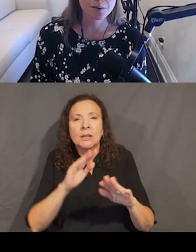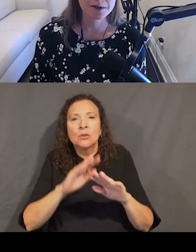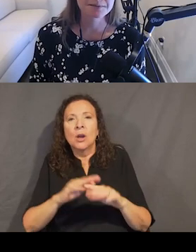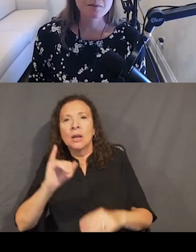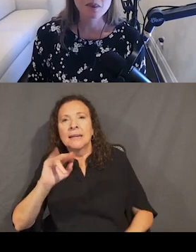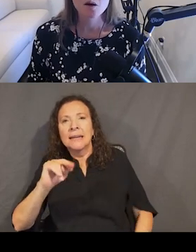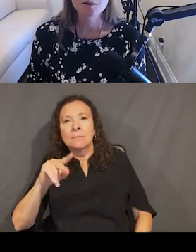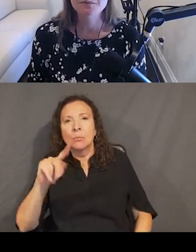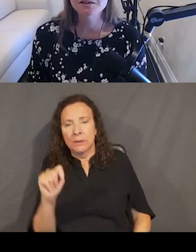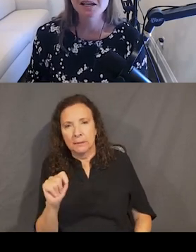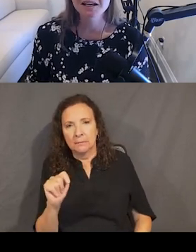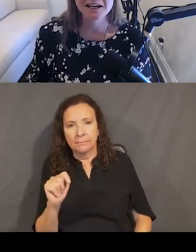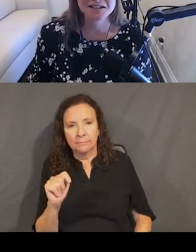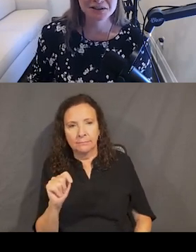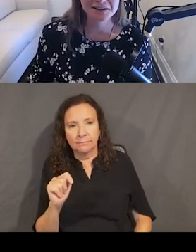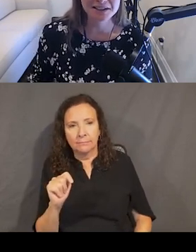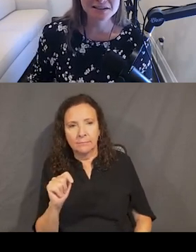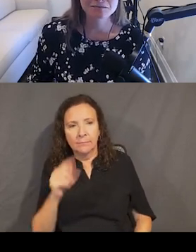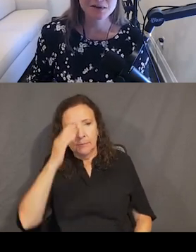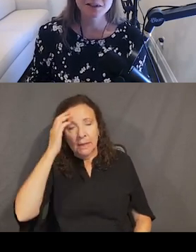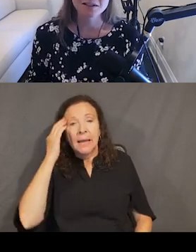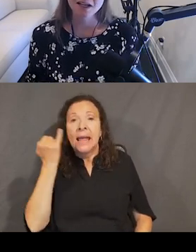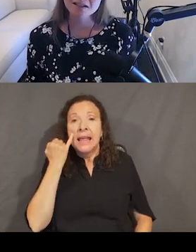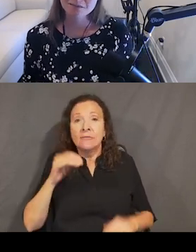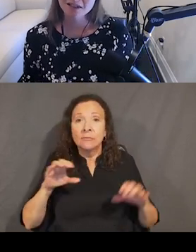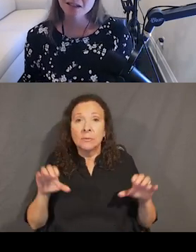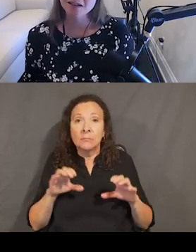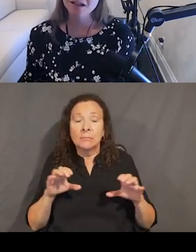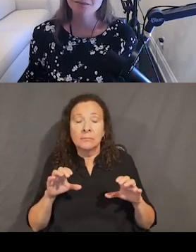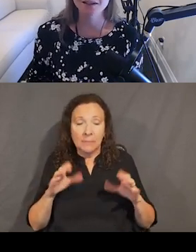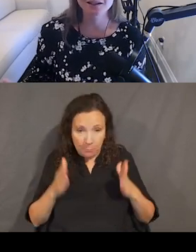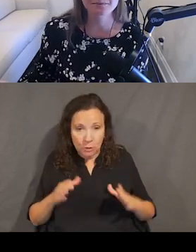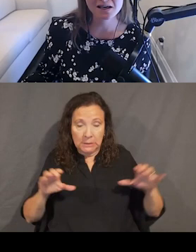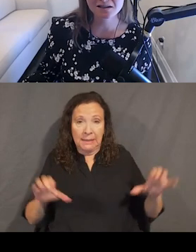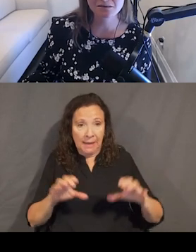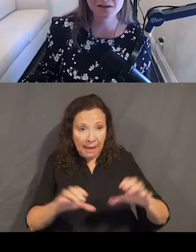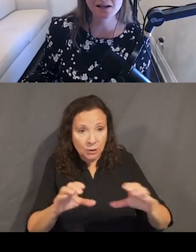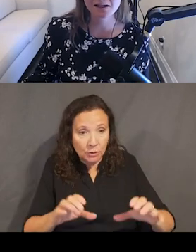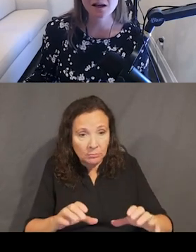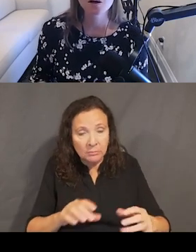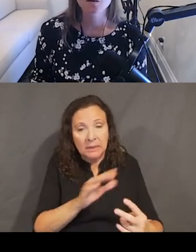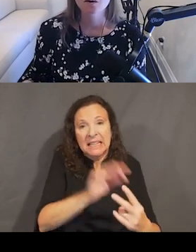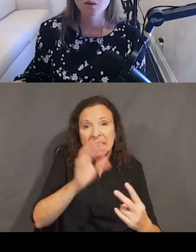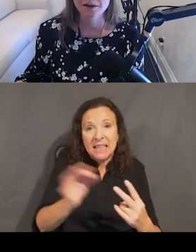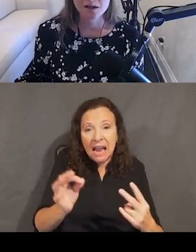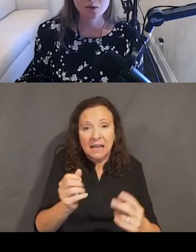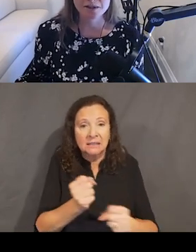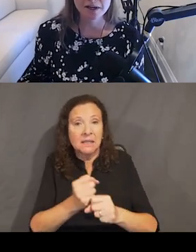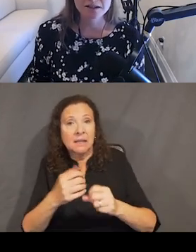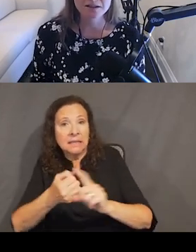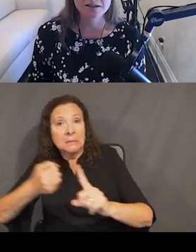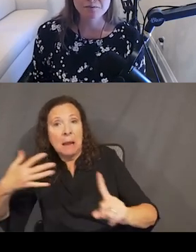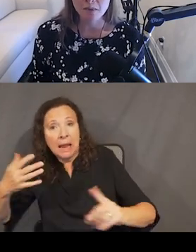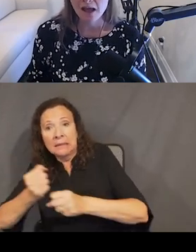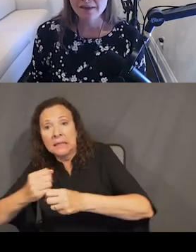keyboard standpoint. When people are taking action on things, I'm going to select something. I'm going to expand something. What are the keyboard